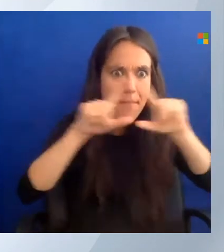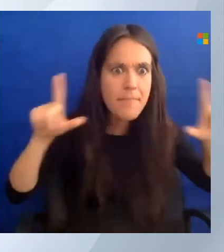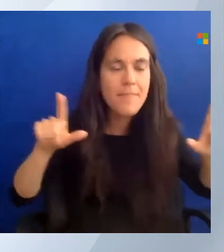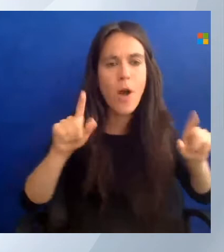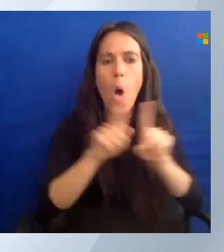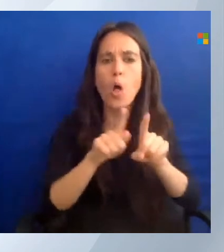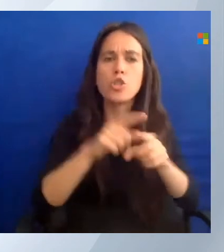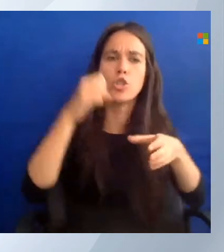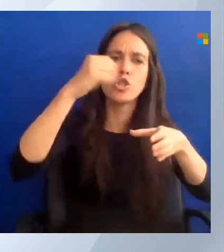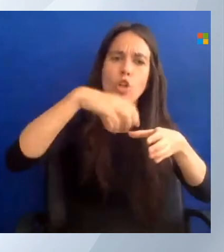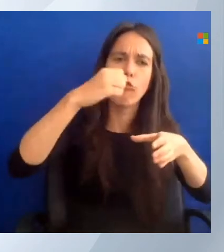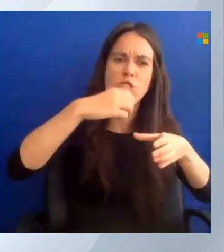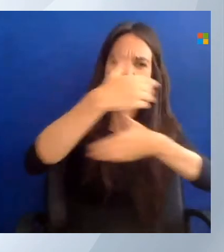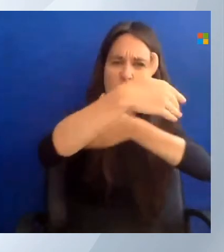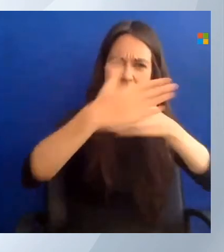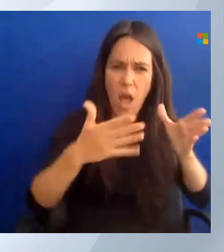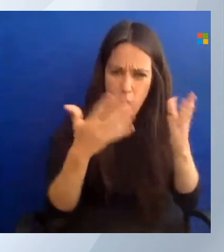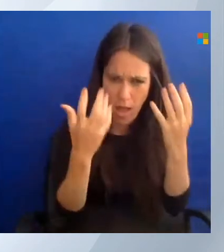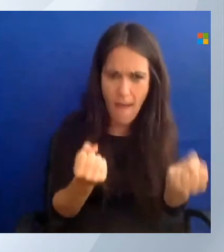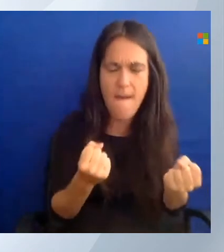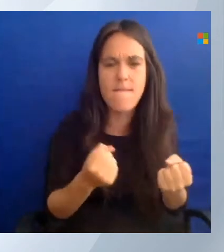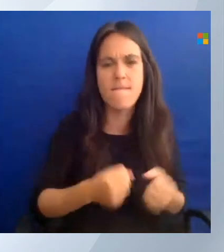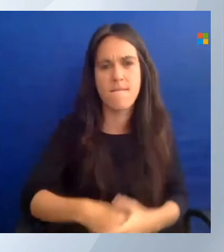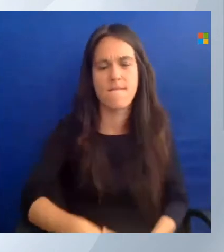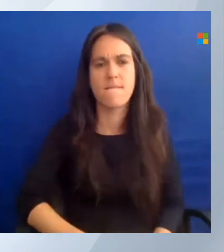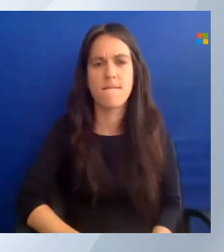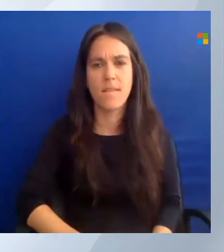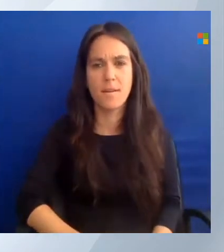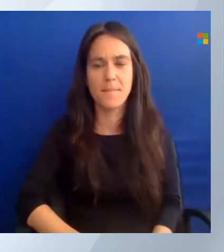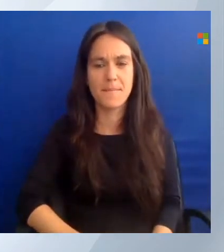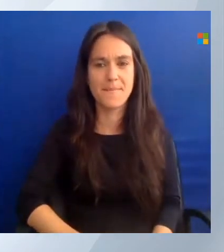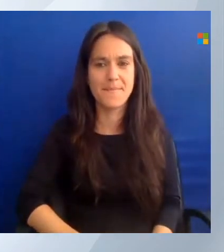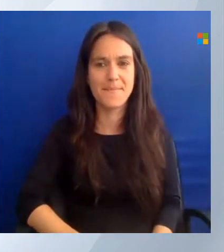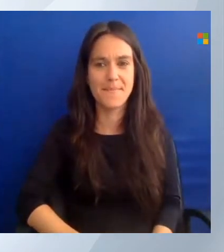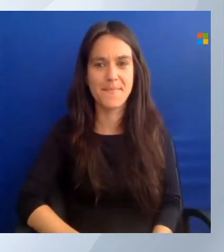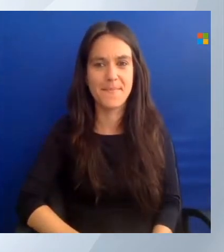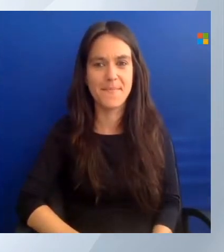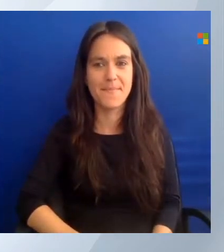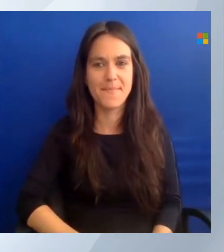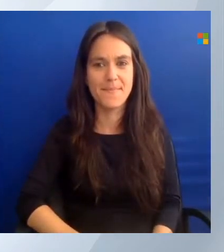And I think I found it like this.